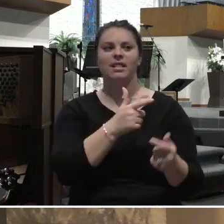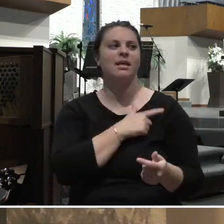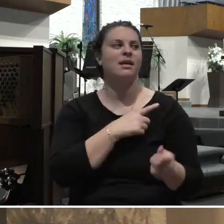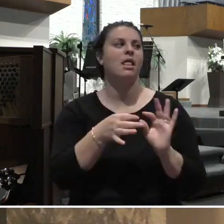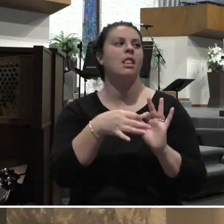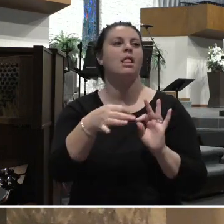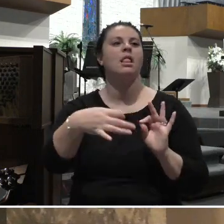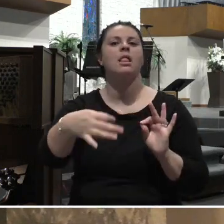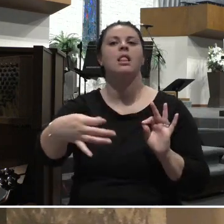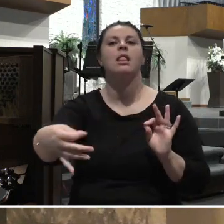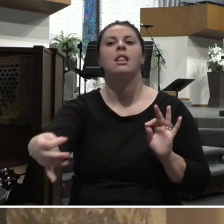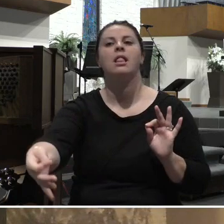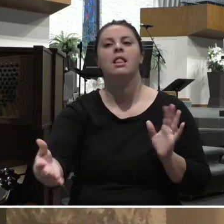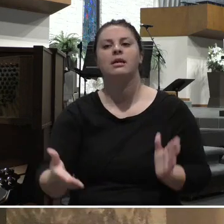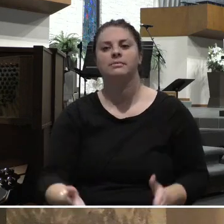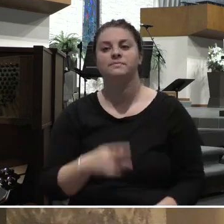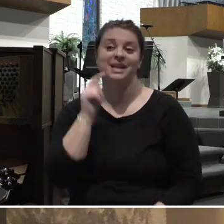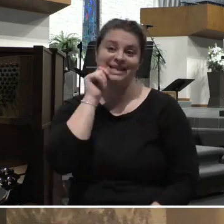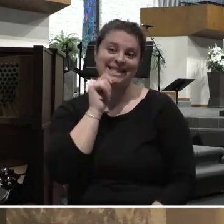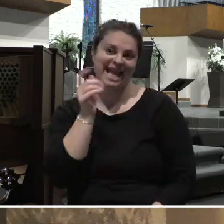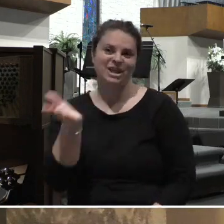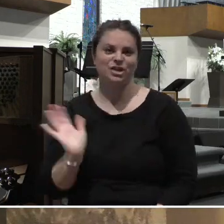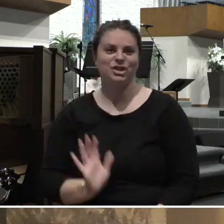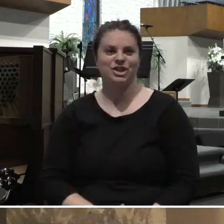Procrastinators. Teenagers.